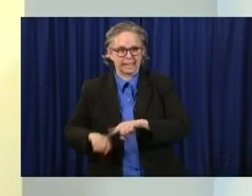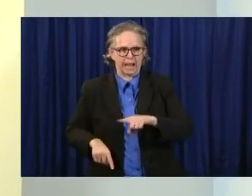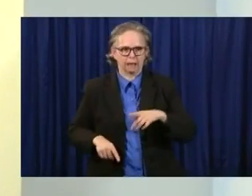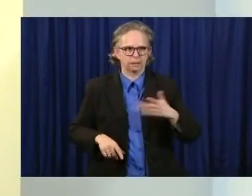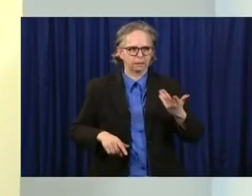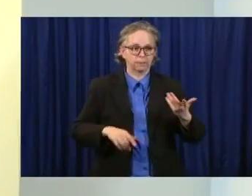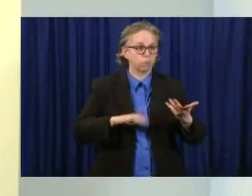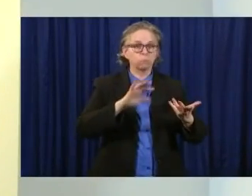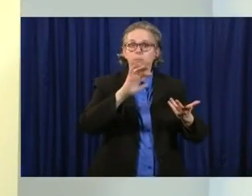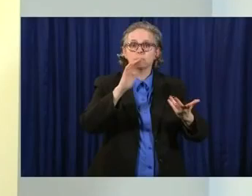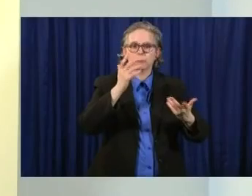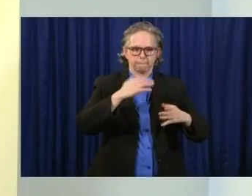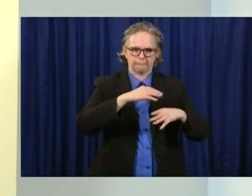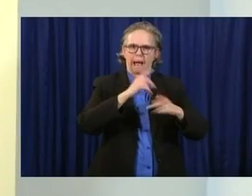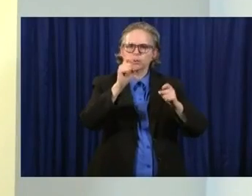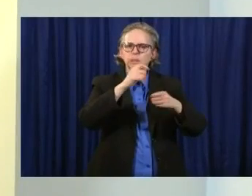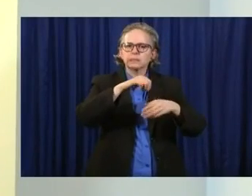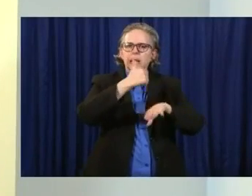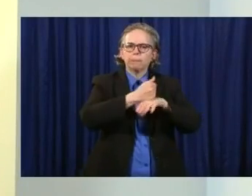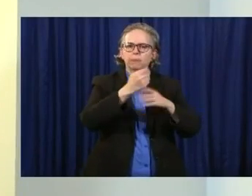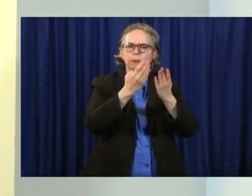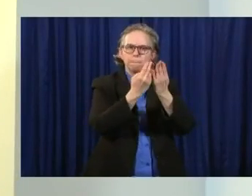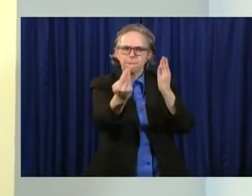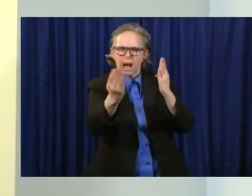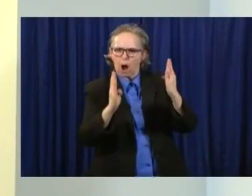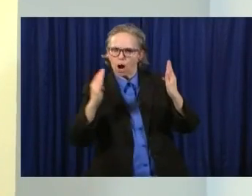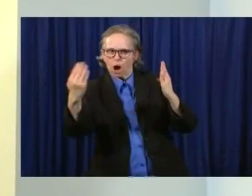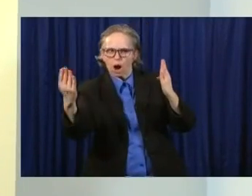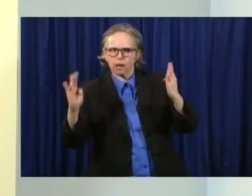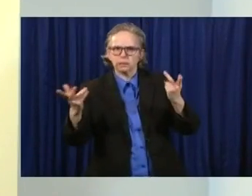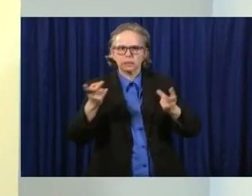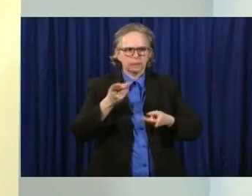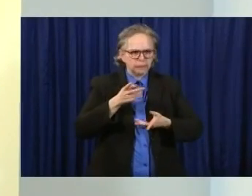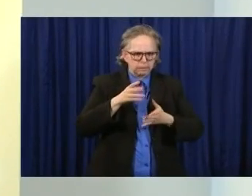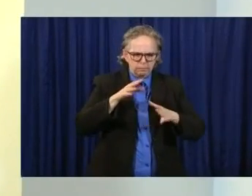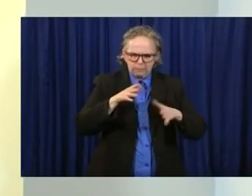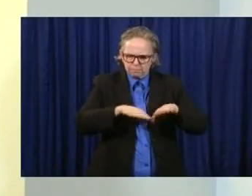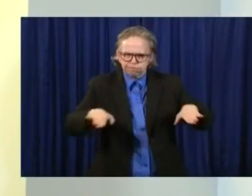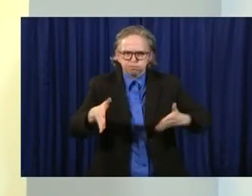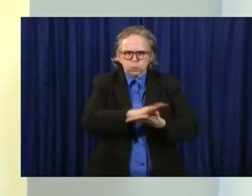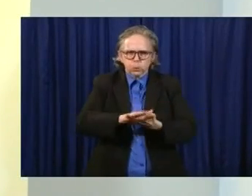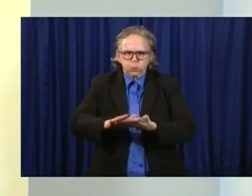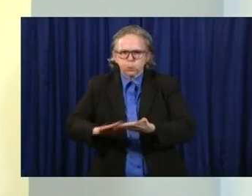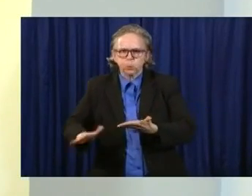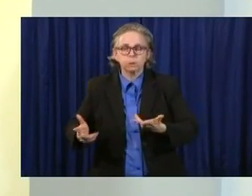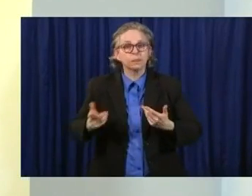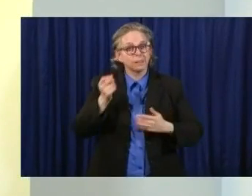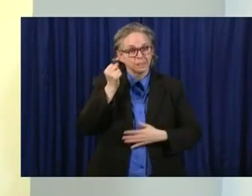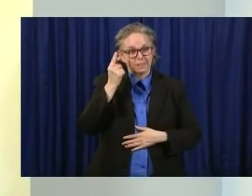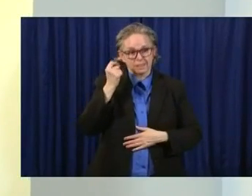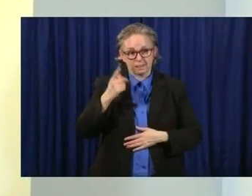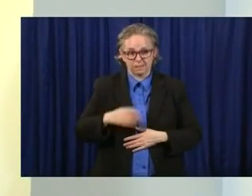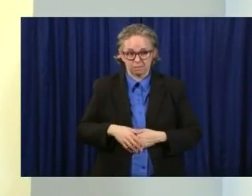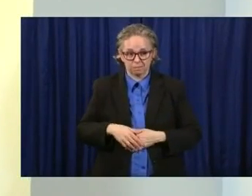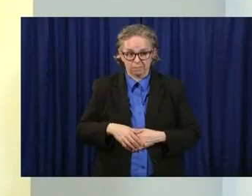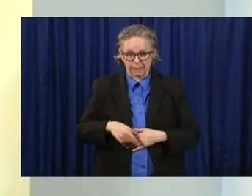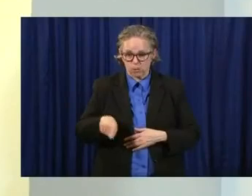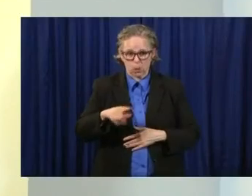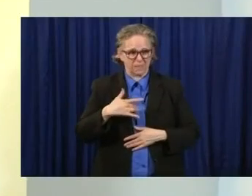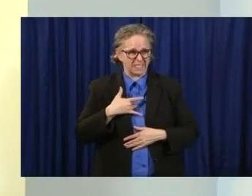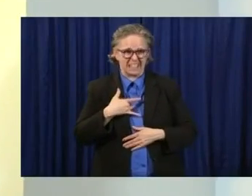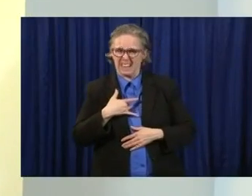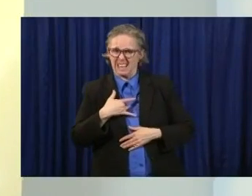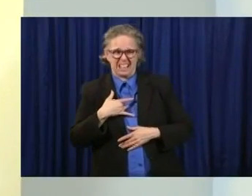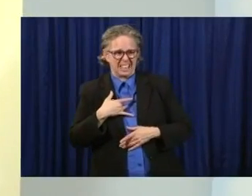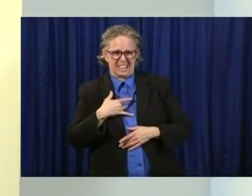need to do the regular disinfecting of the facility. If you do not feel that it's being done